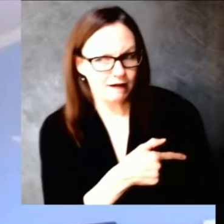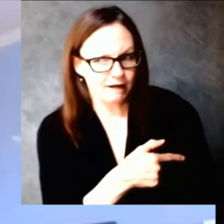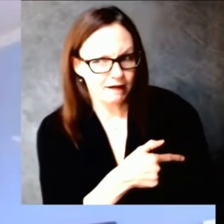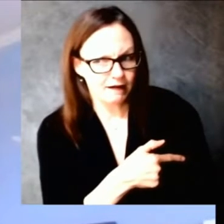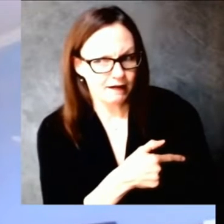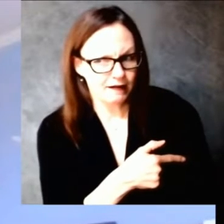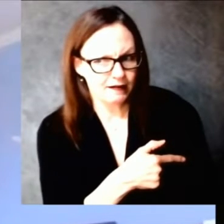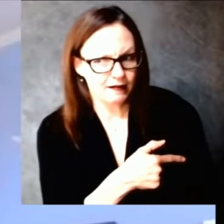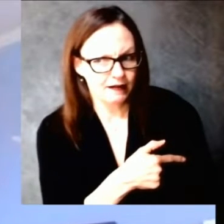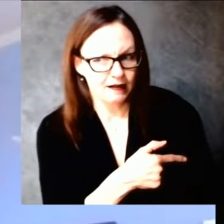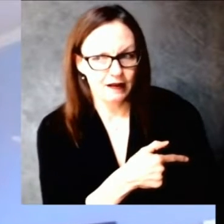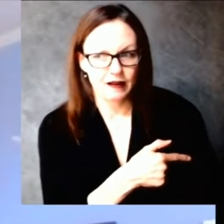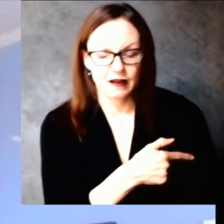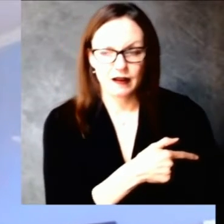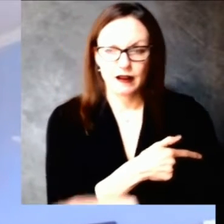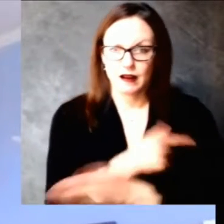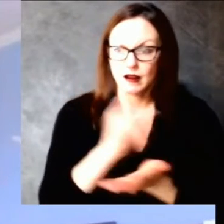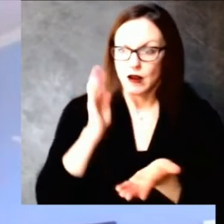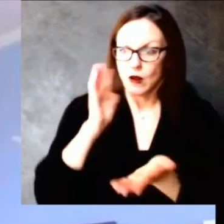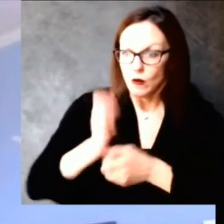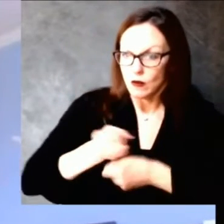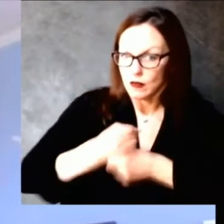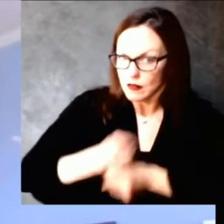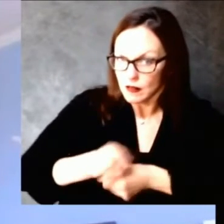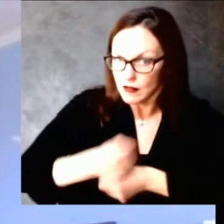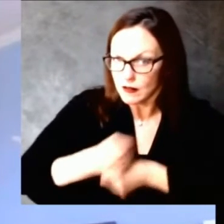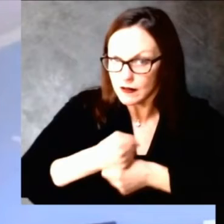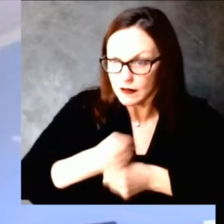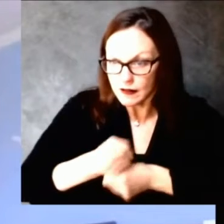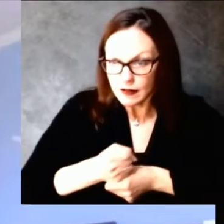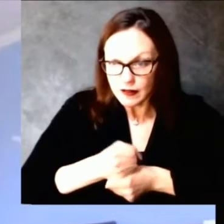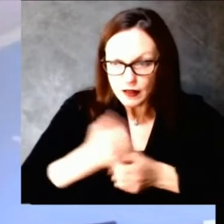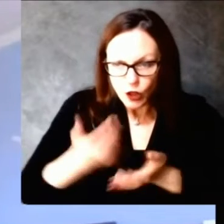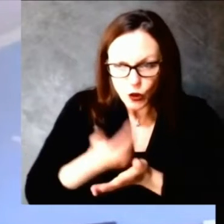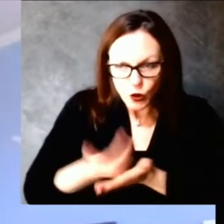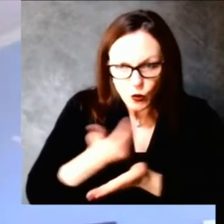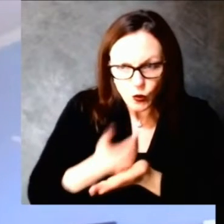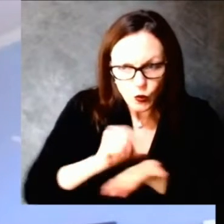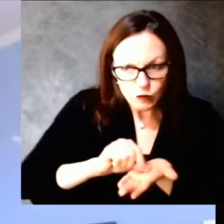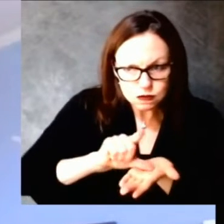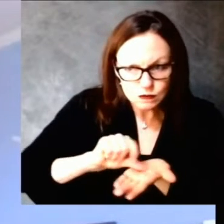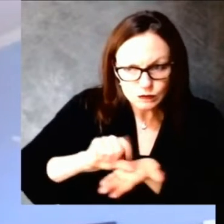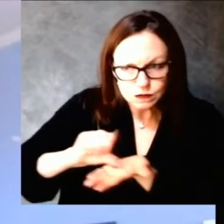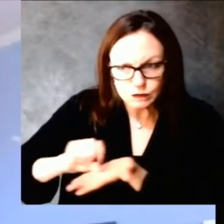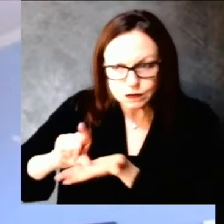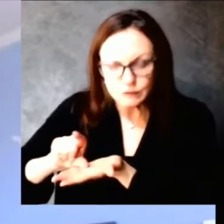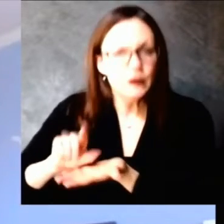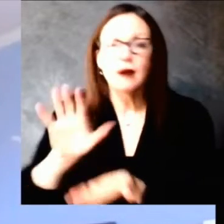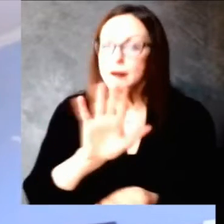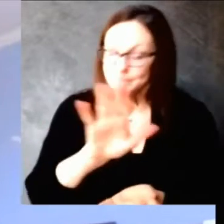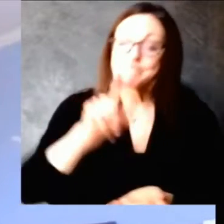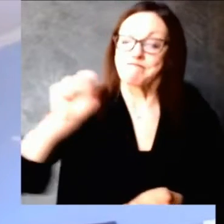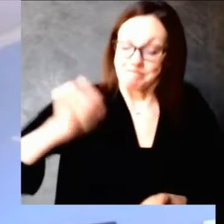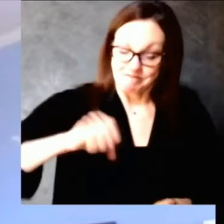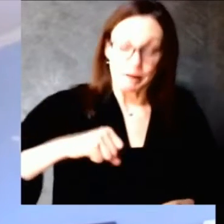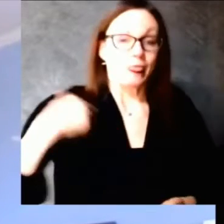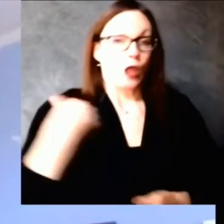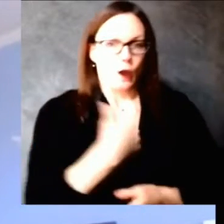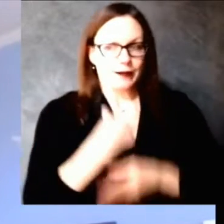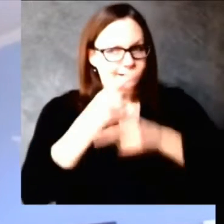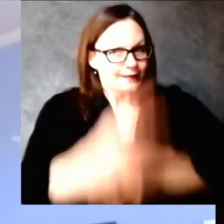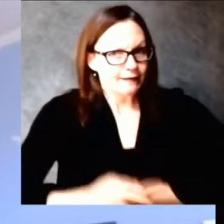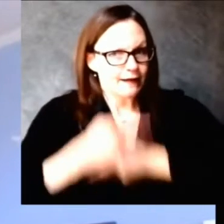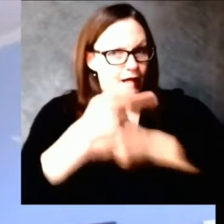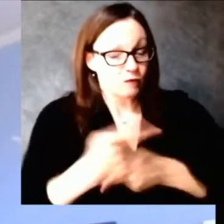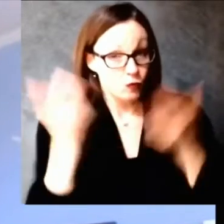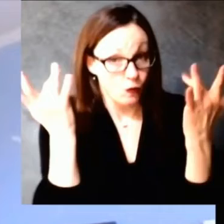a little bit of a challenge. Nevertheless, it is still important for folks to not let down their vigilance and make